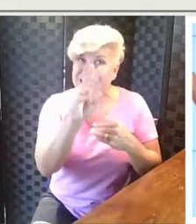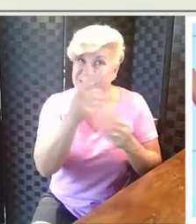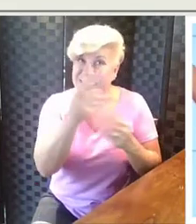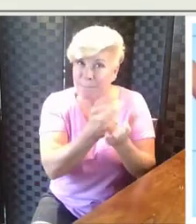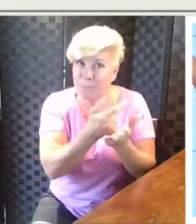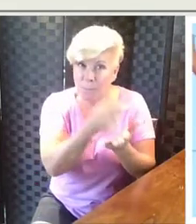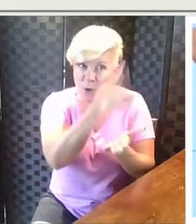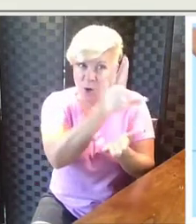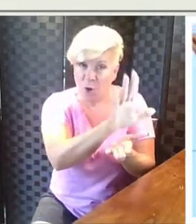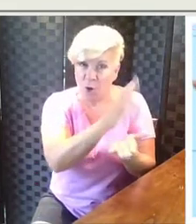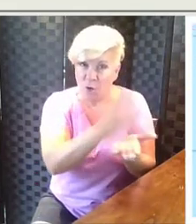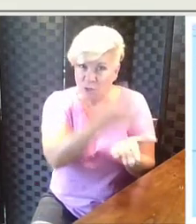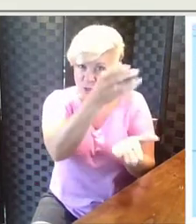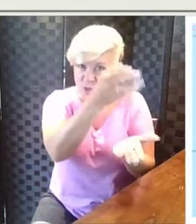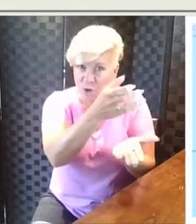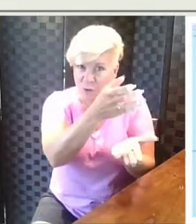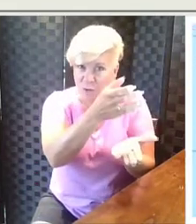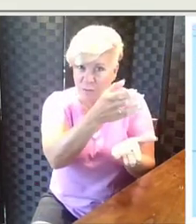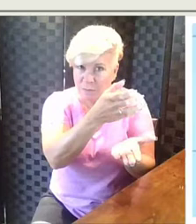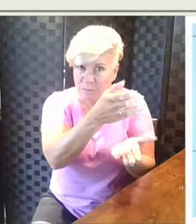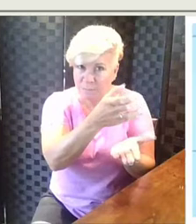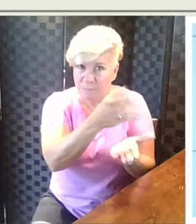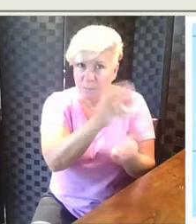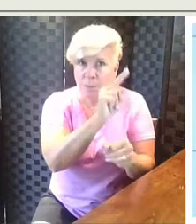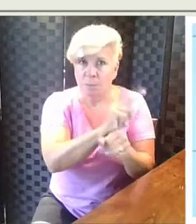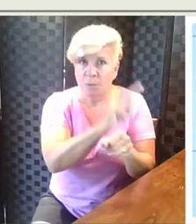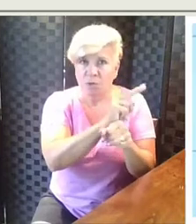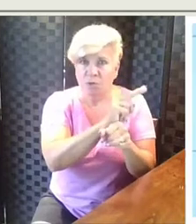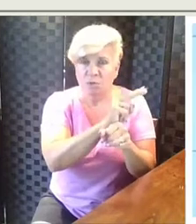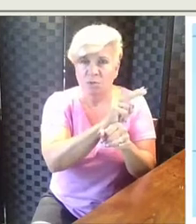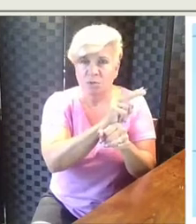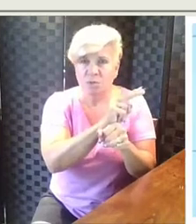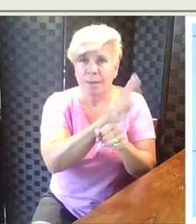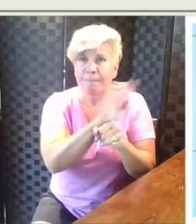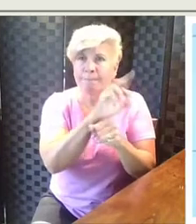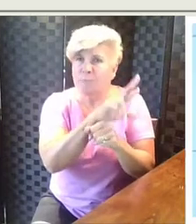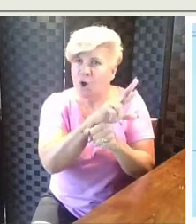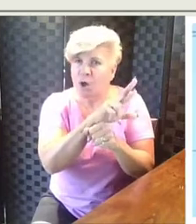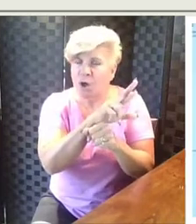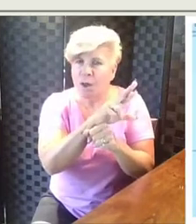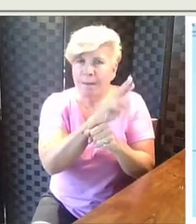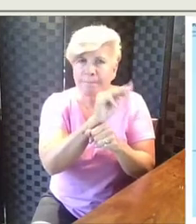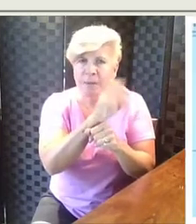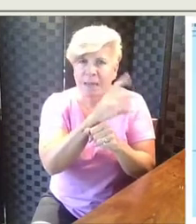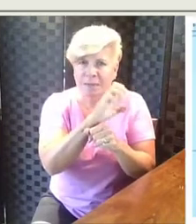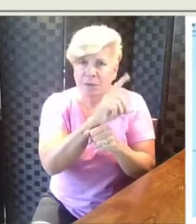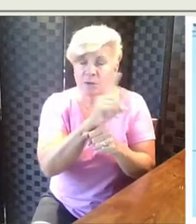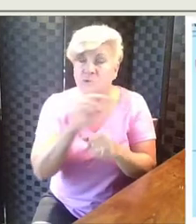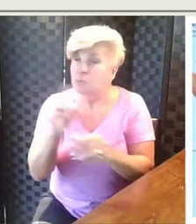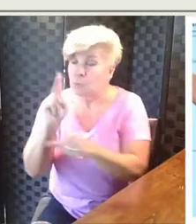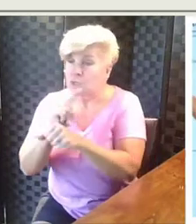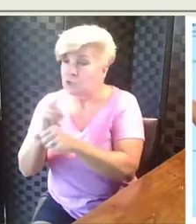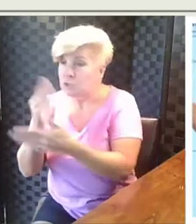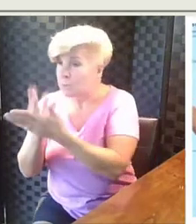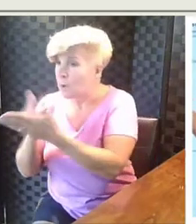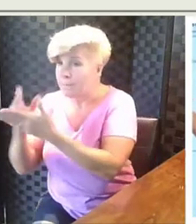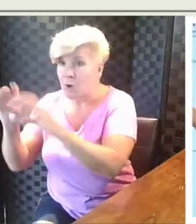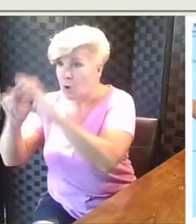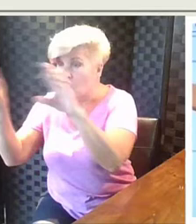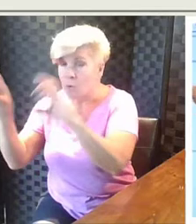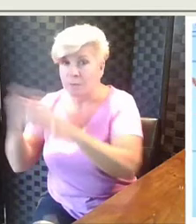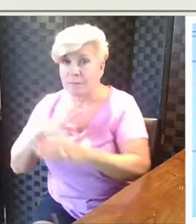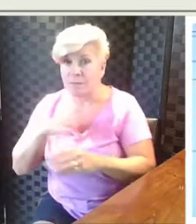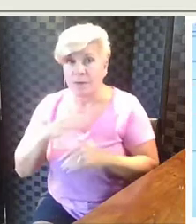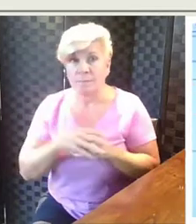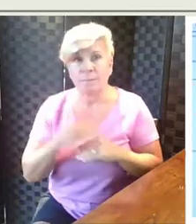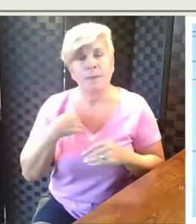marbles in her jar. So I'm going to use a bar model. If you want to use a part, part, whole model, you can. I'm going to go ahead and make